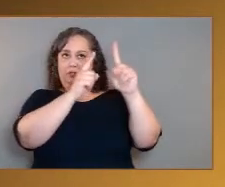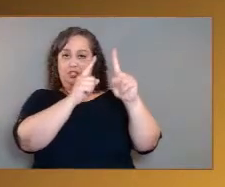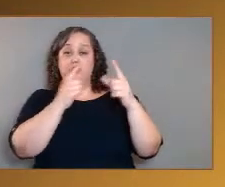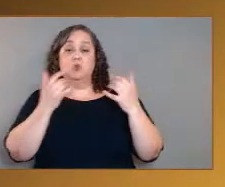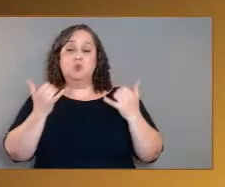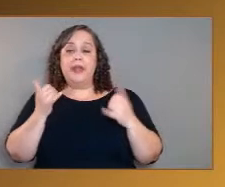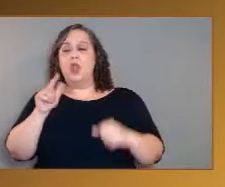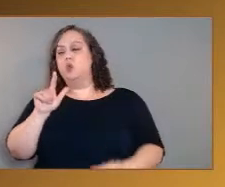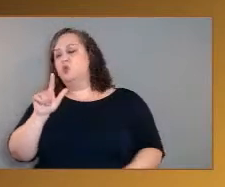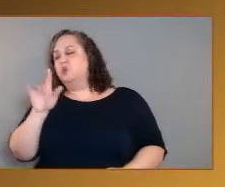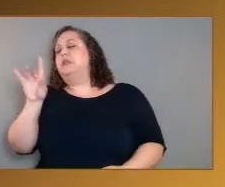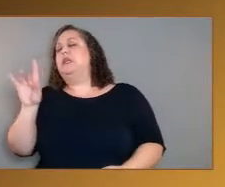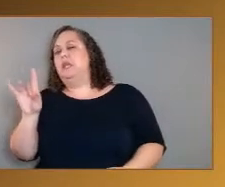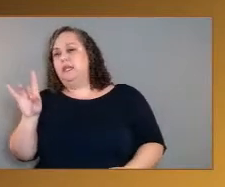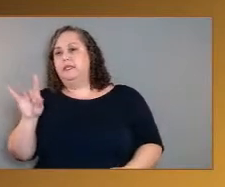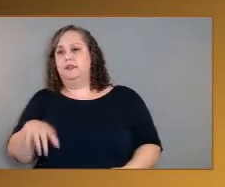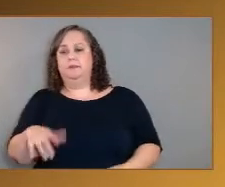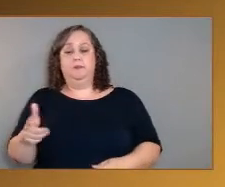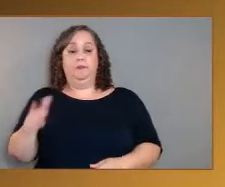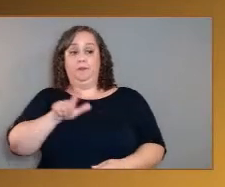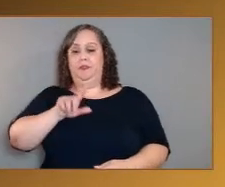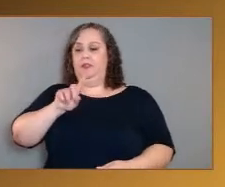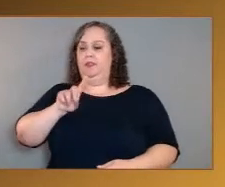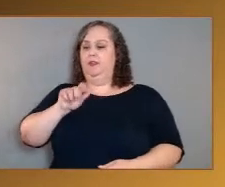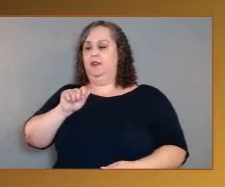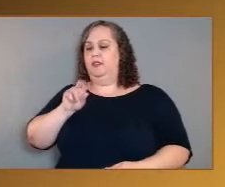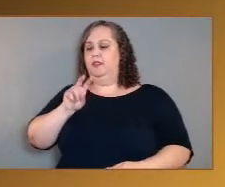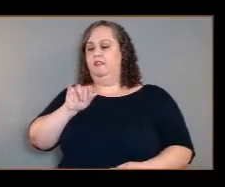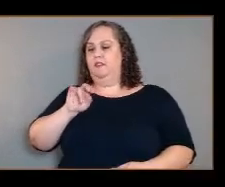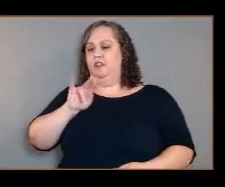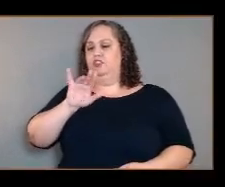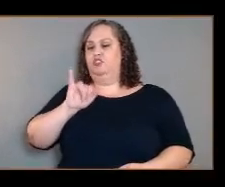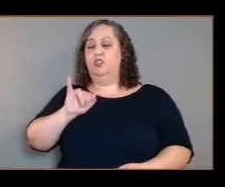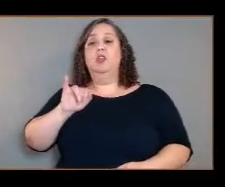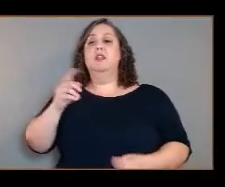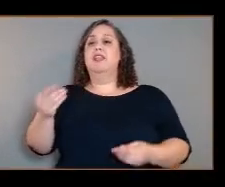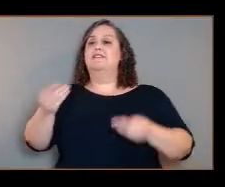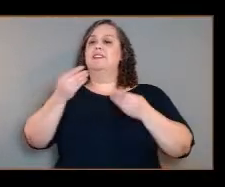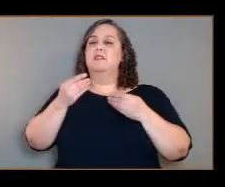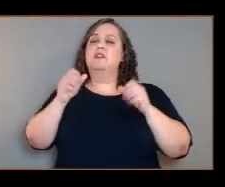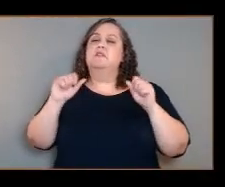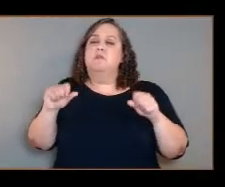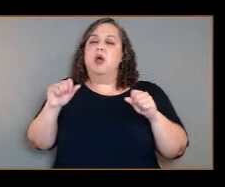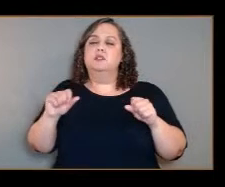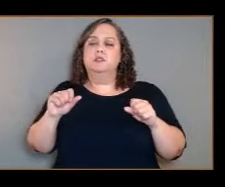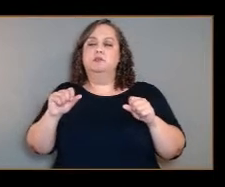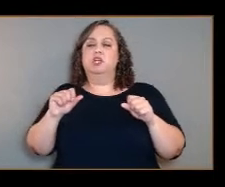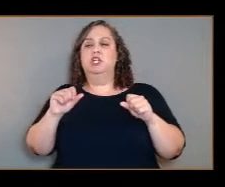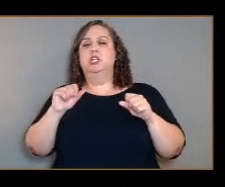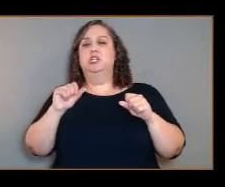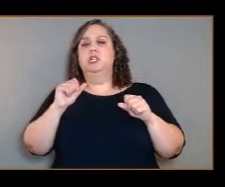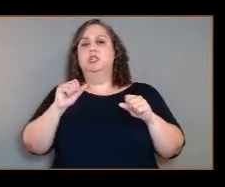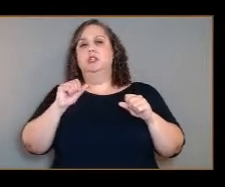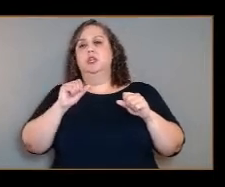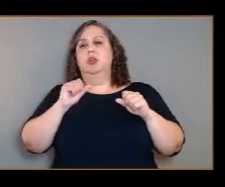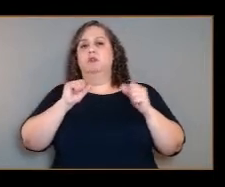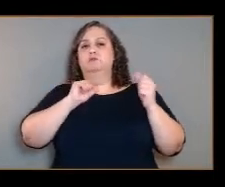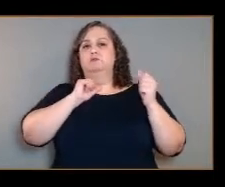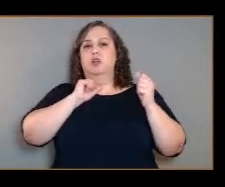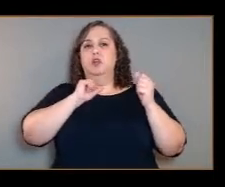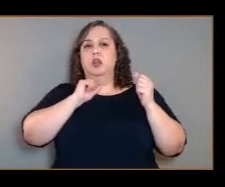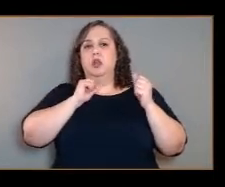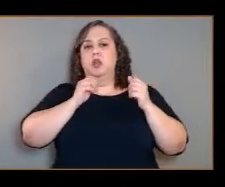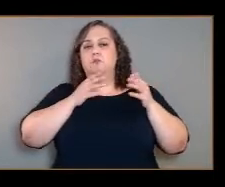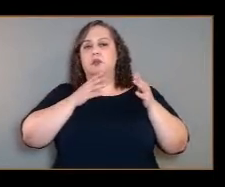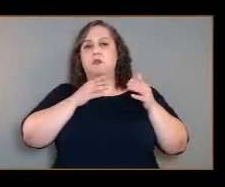Right. has dictated launch scenarios for us based on funding profiles, which we're grateful to have. And